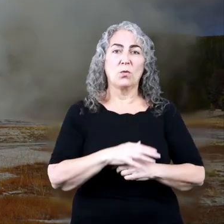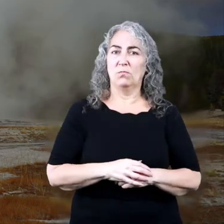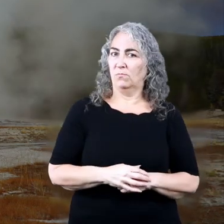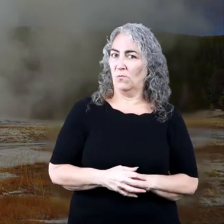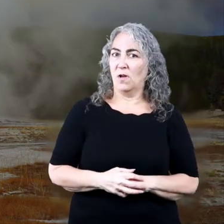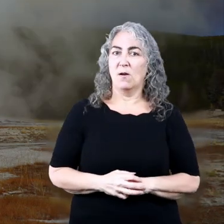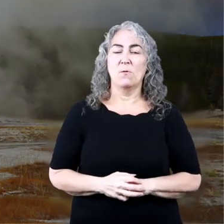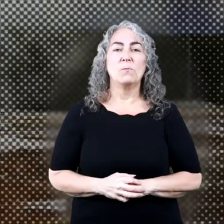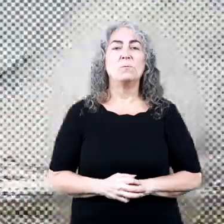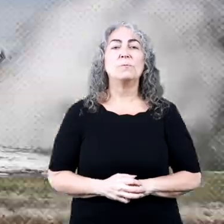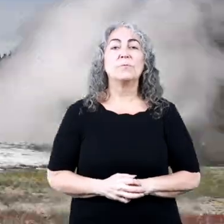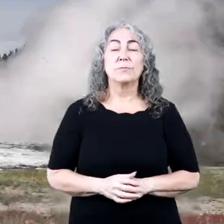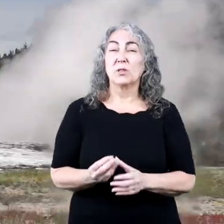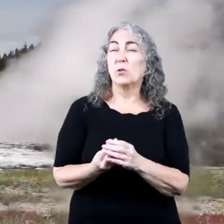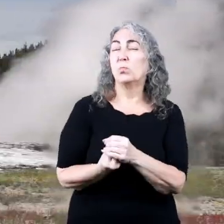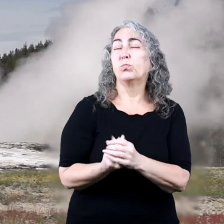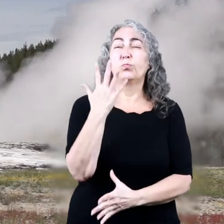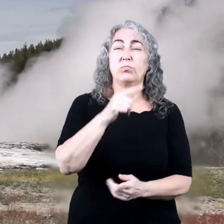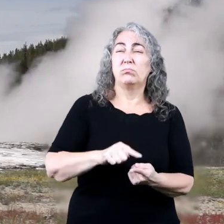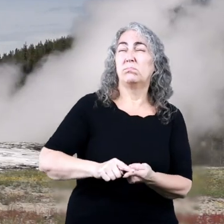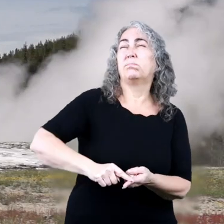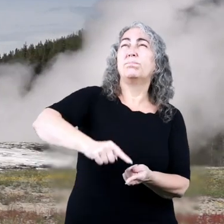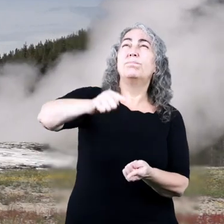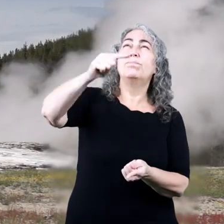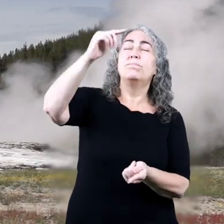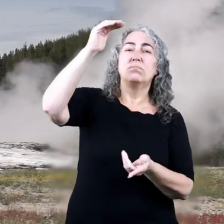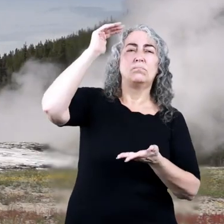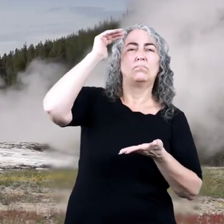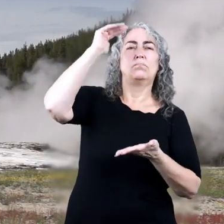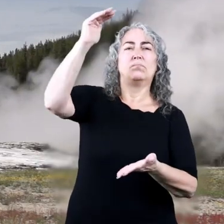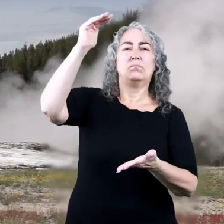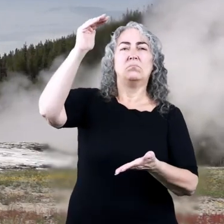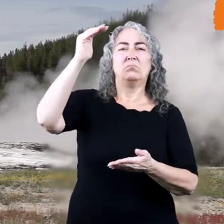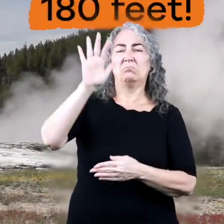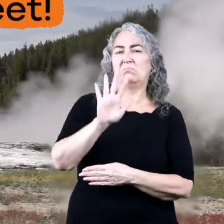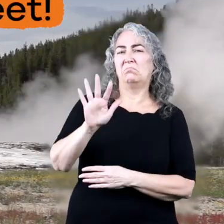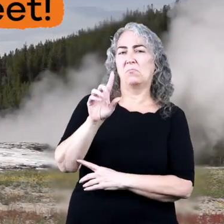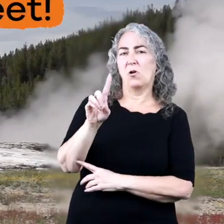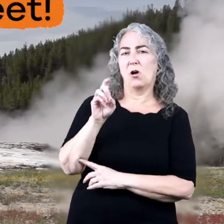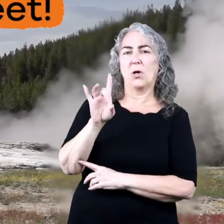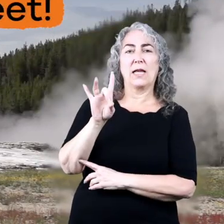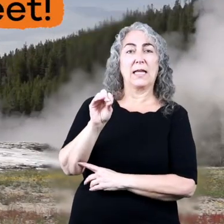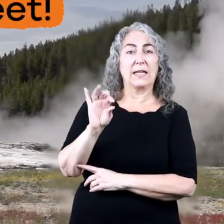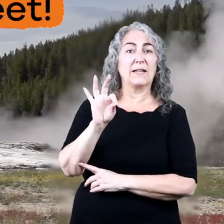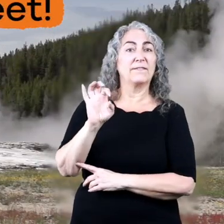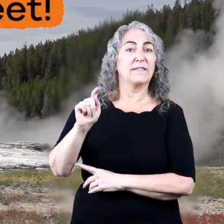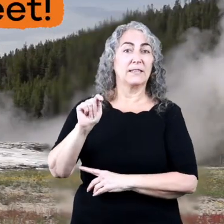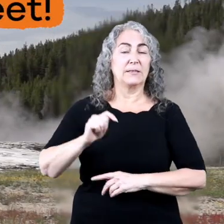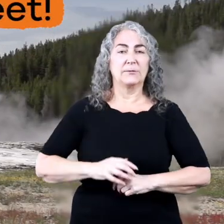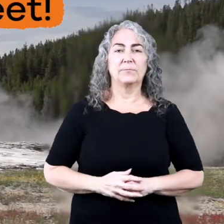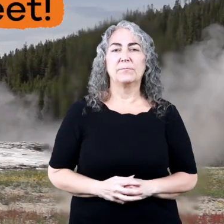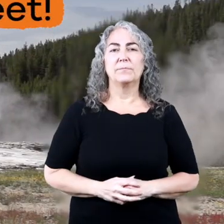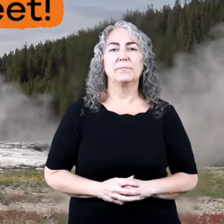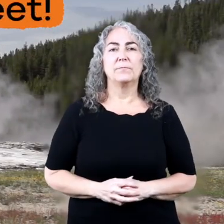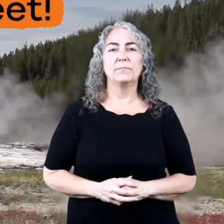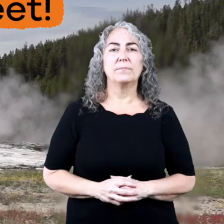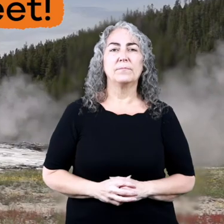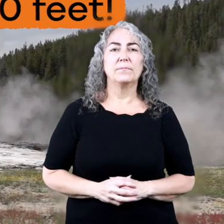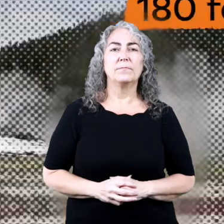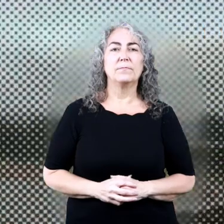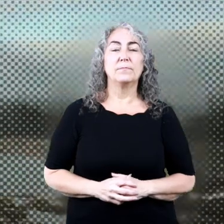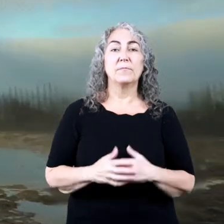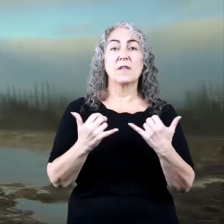of water. And the jets of water can rise to heights of over 180 feet.